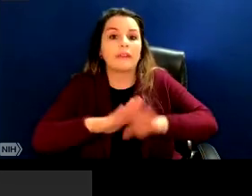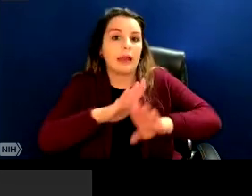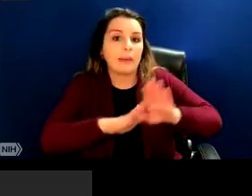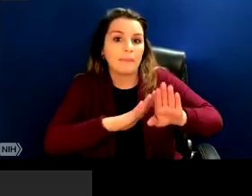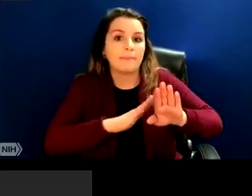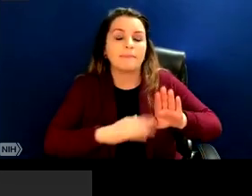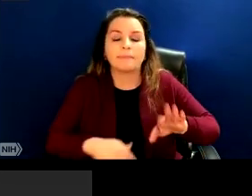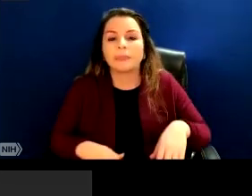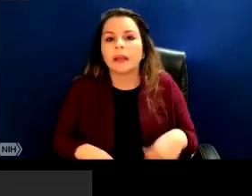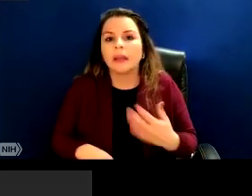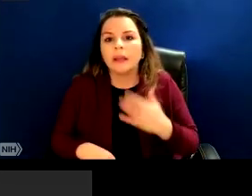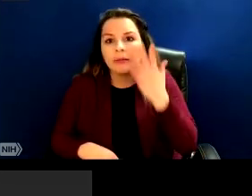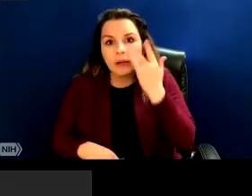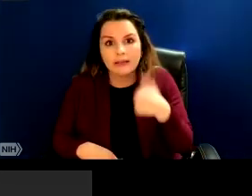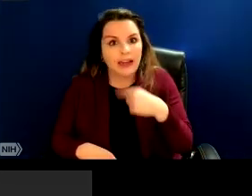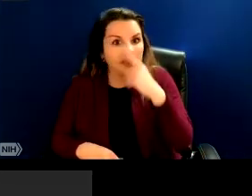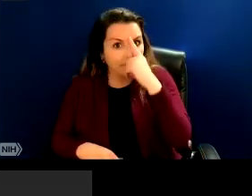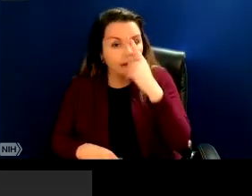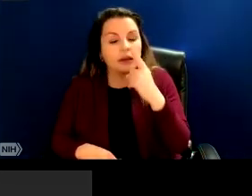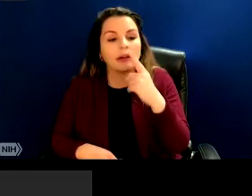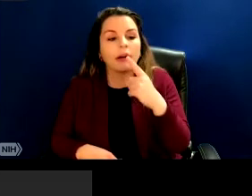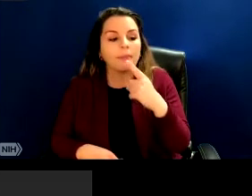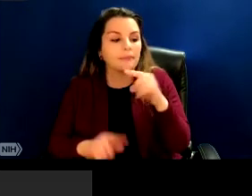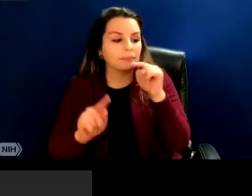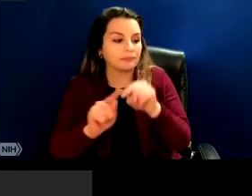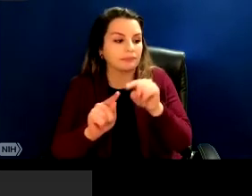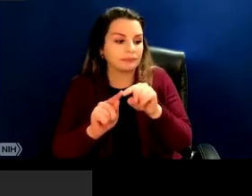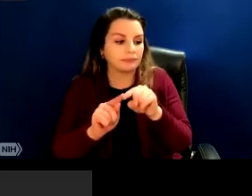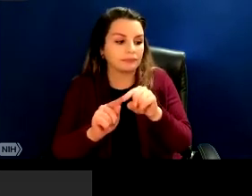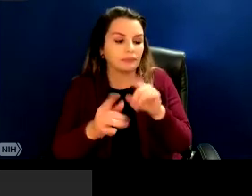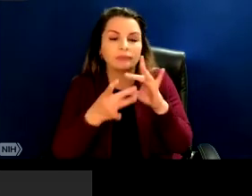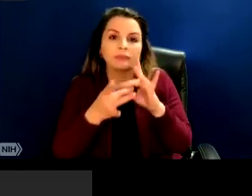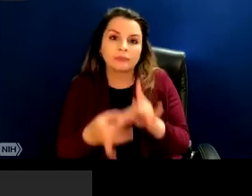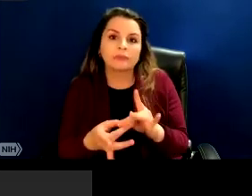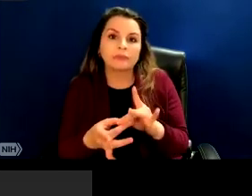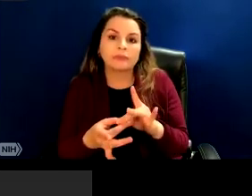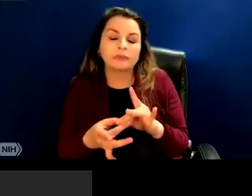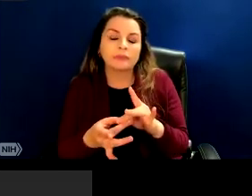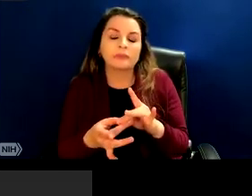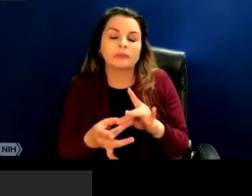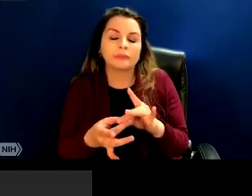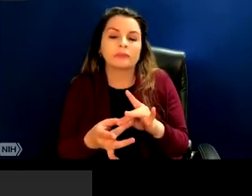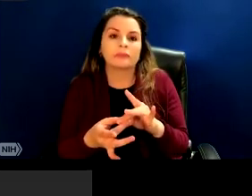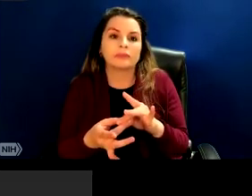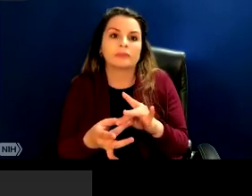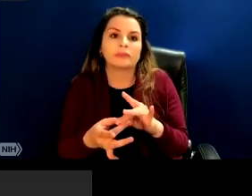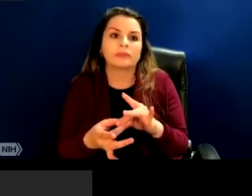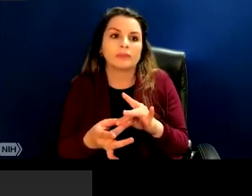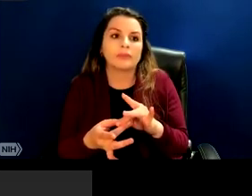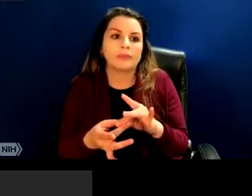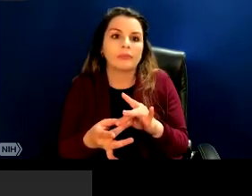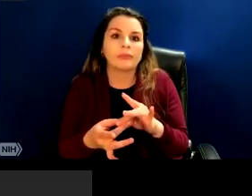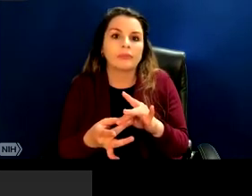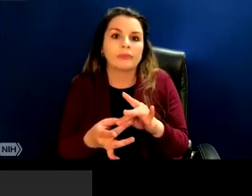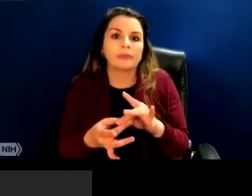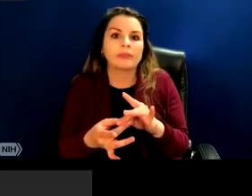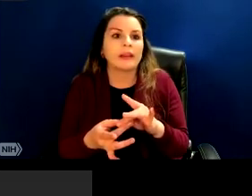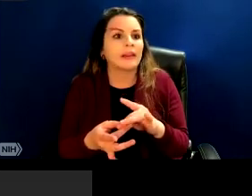because I think that with with respect to the the